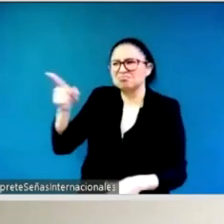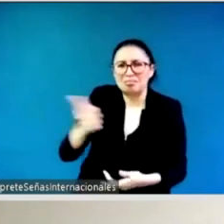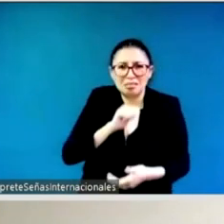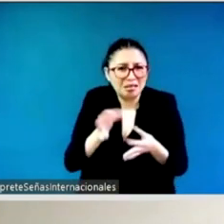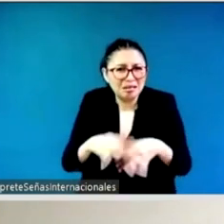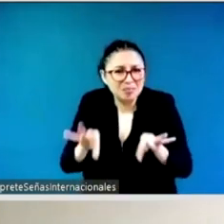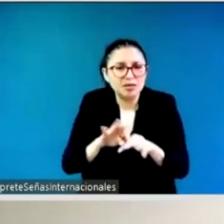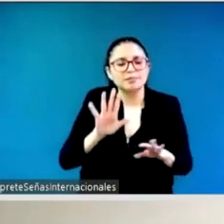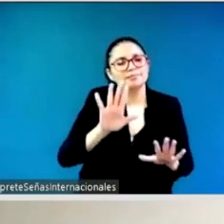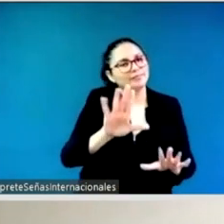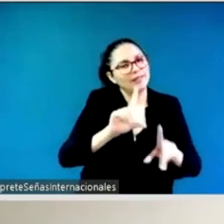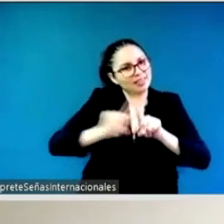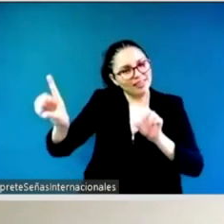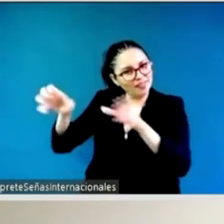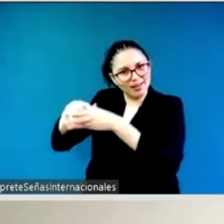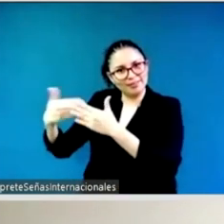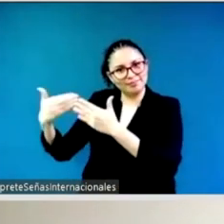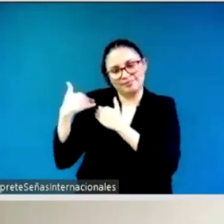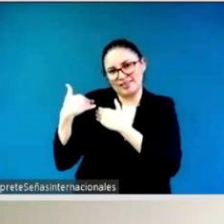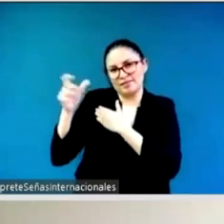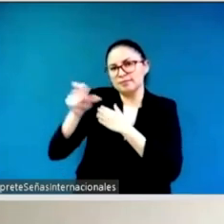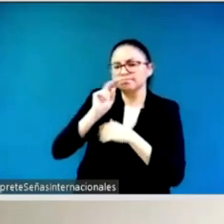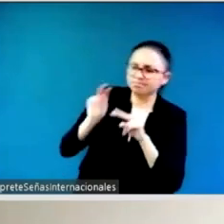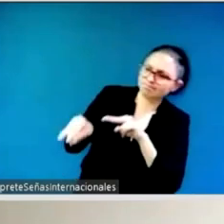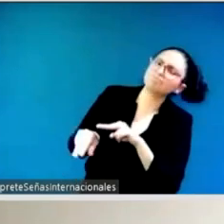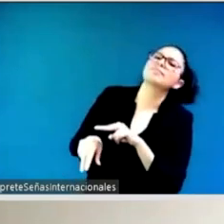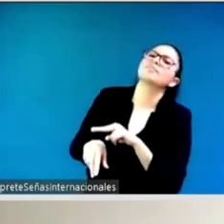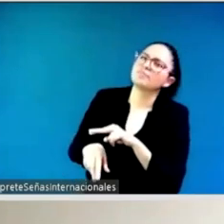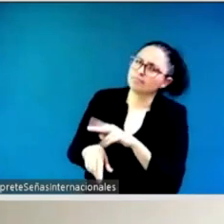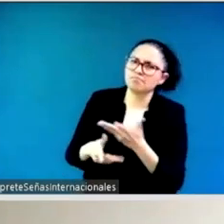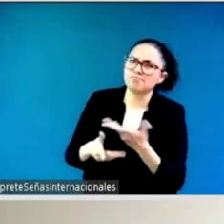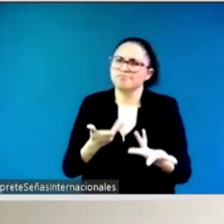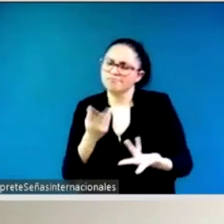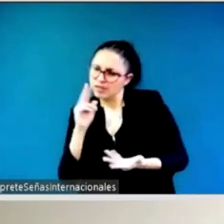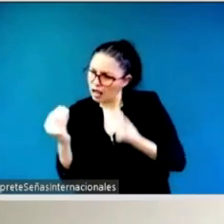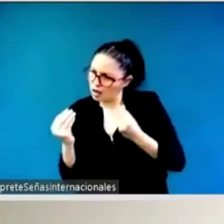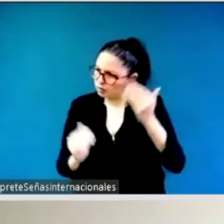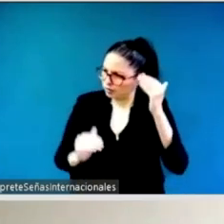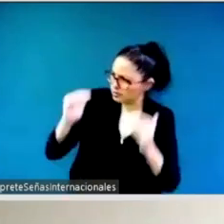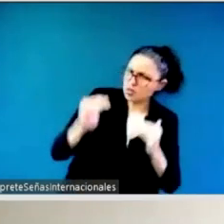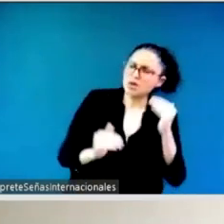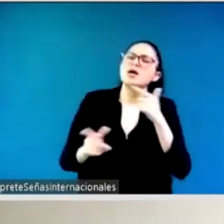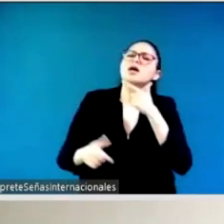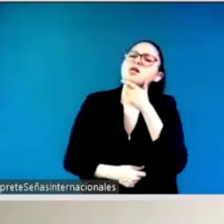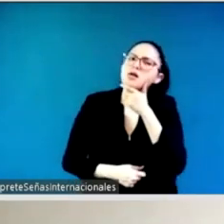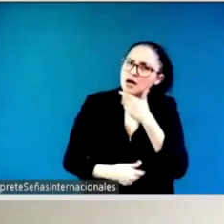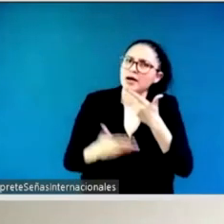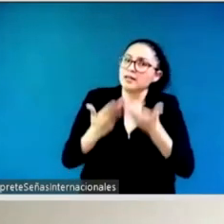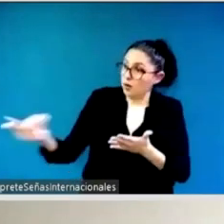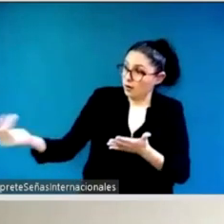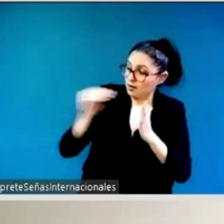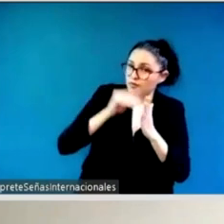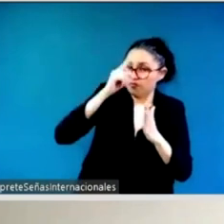agenda is is about and um is really taking a look at the systems and and challenging current power structures it means